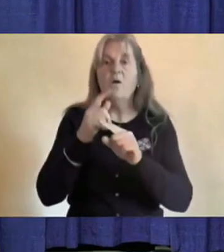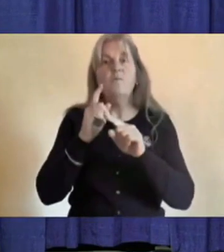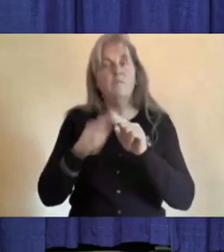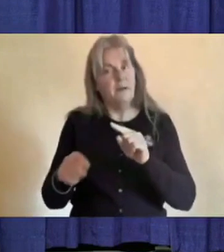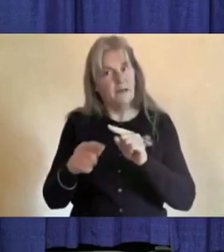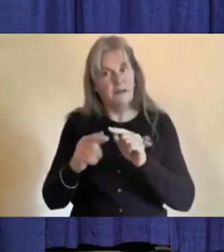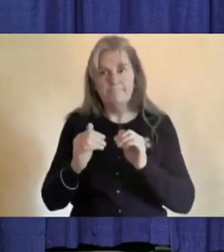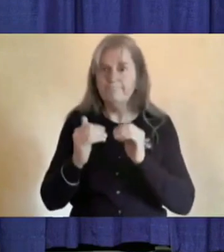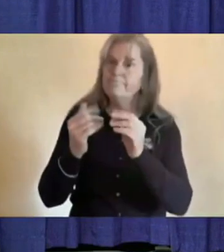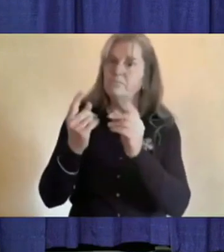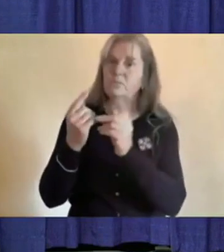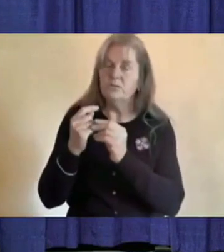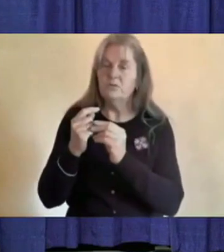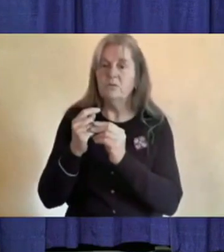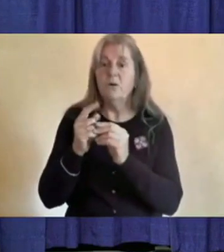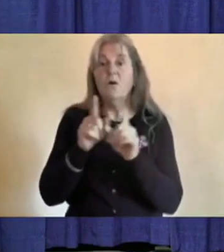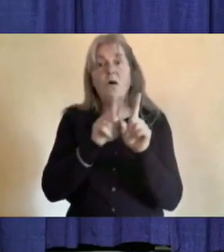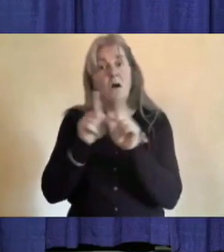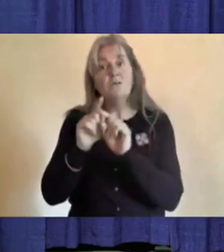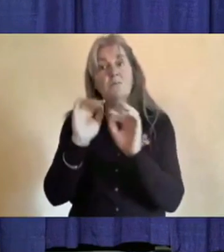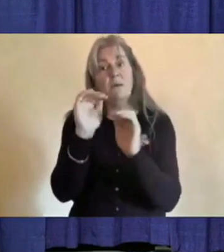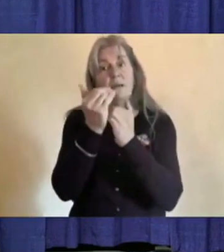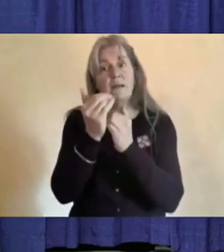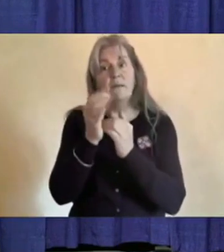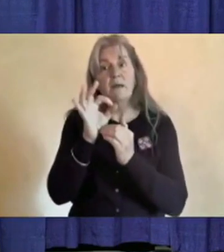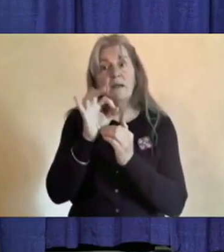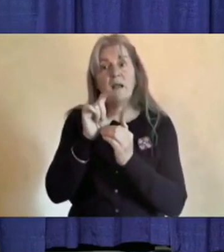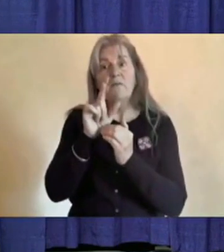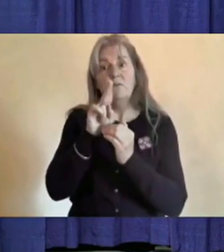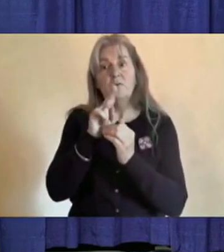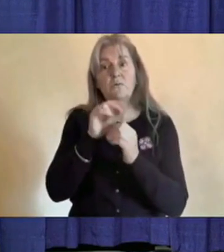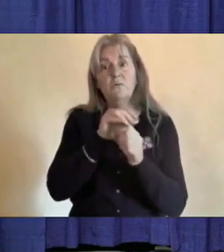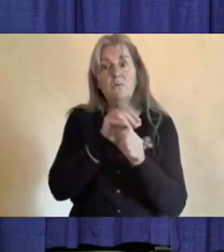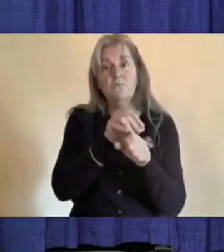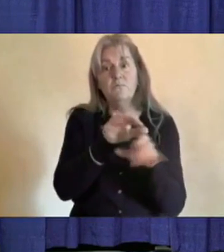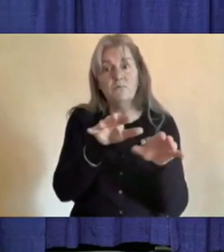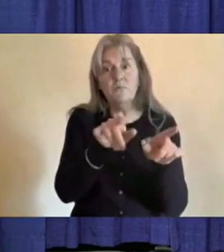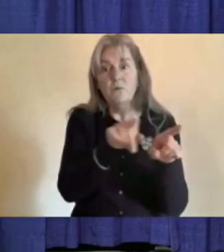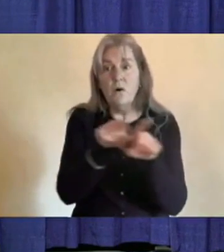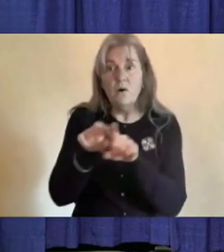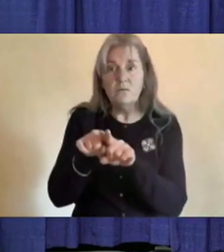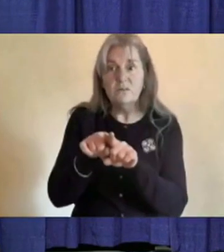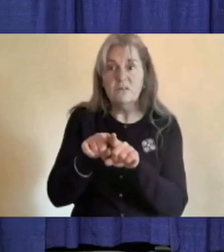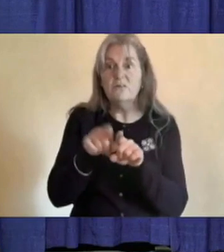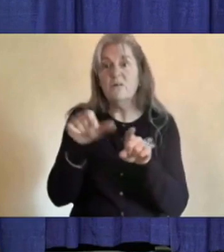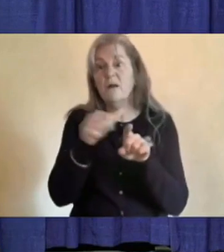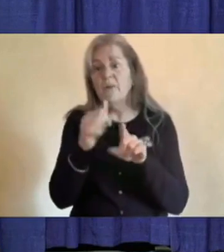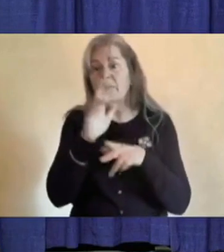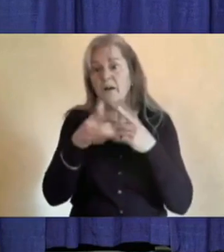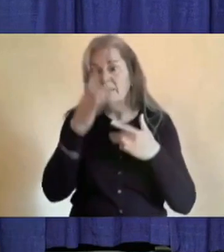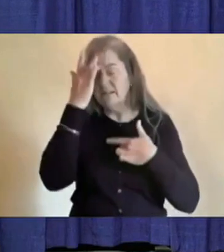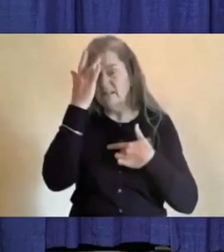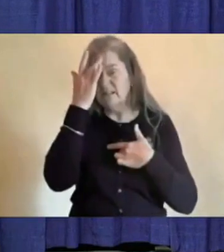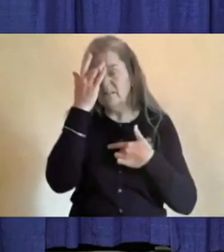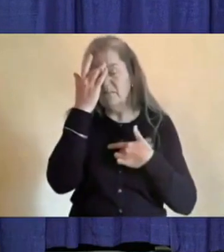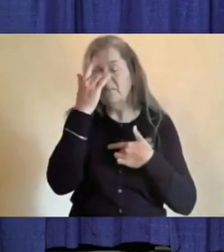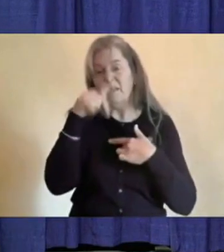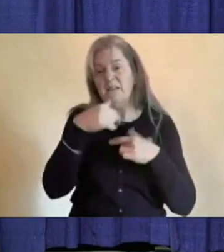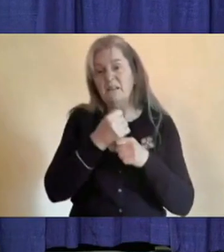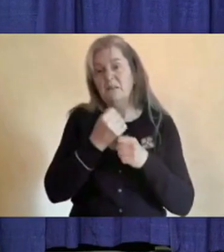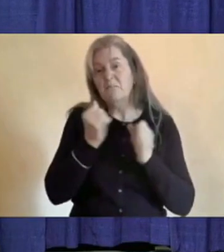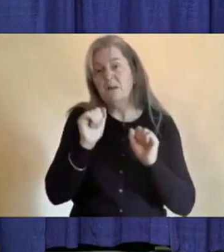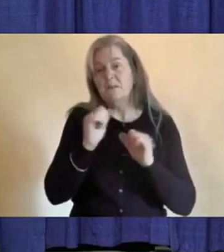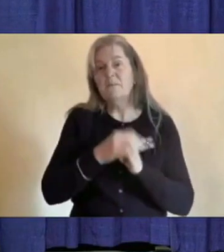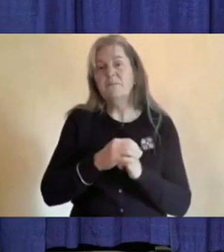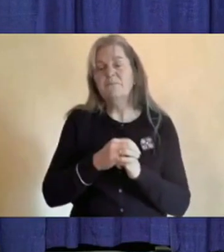and other respiratory illnesses also at distance for this season at least. Finally someone the